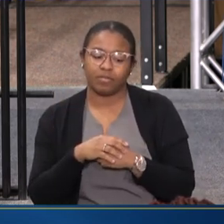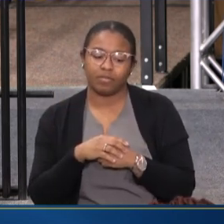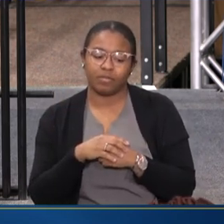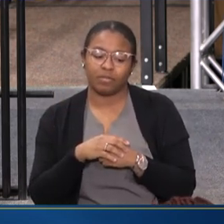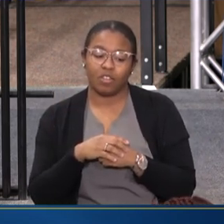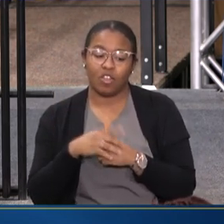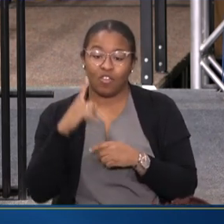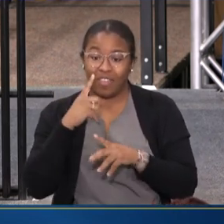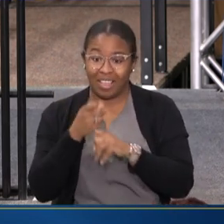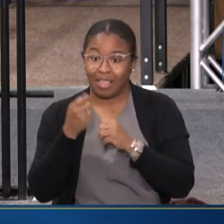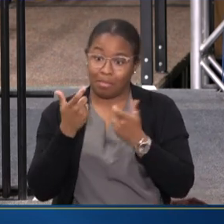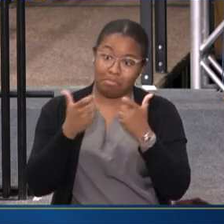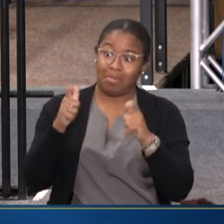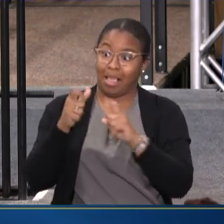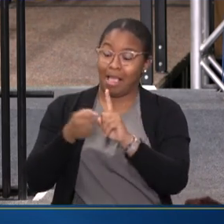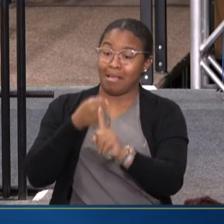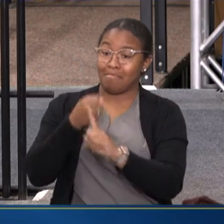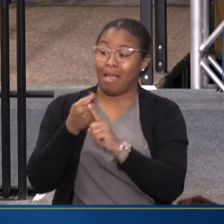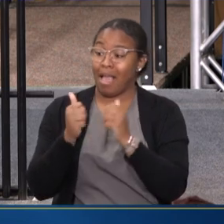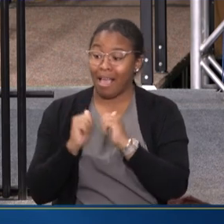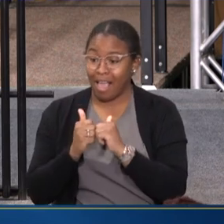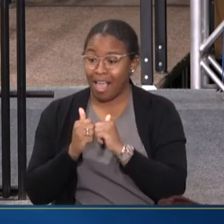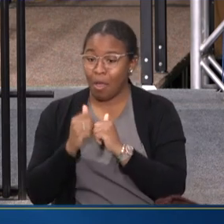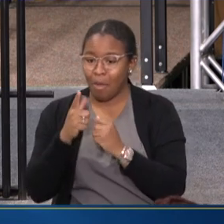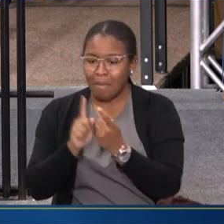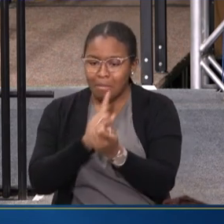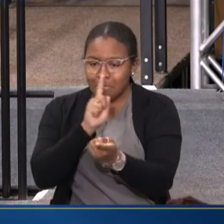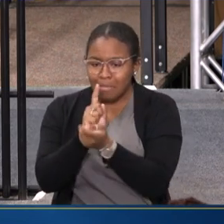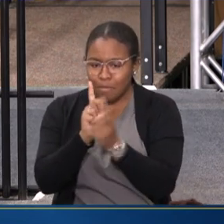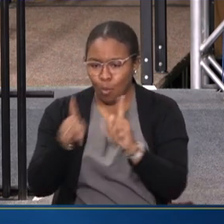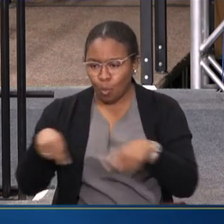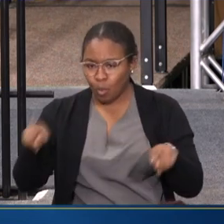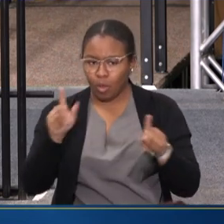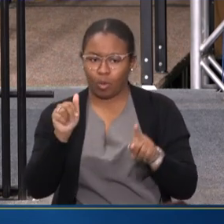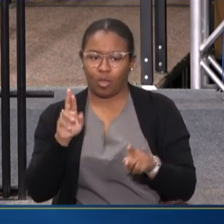THE BIGGEST IMPACT, WE MUST MEET FOLKS WHERE THEY ARE.